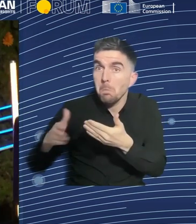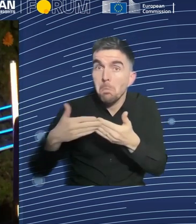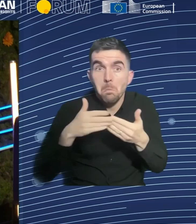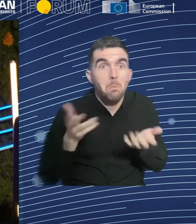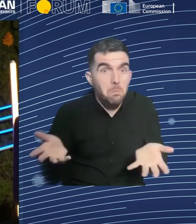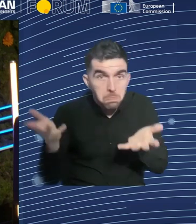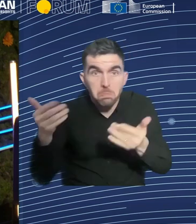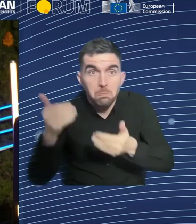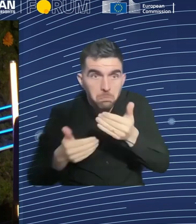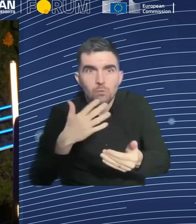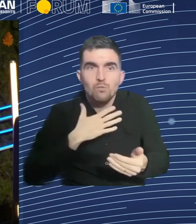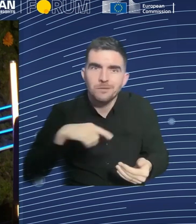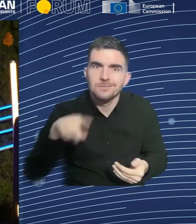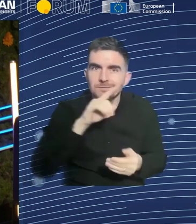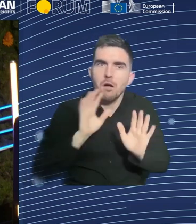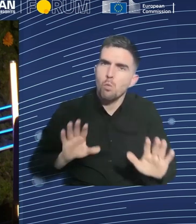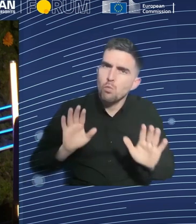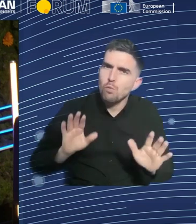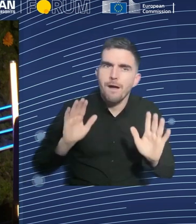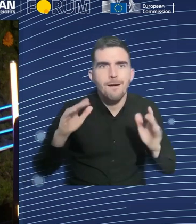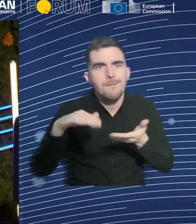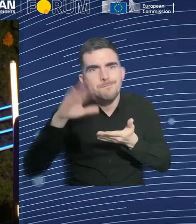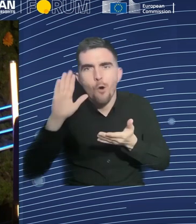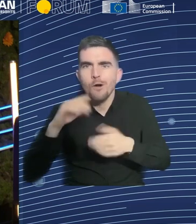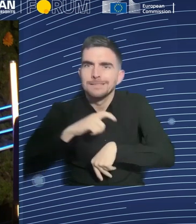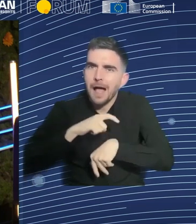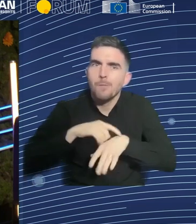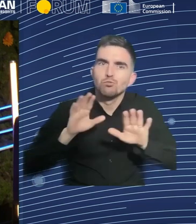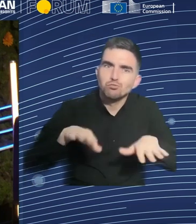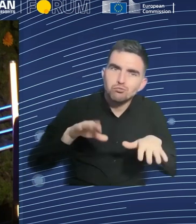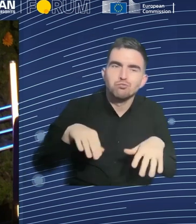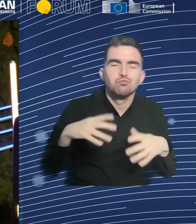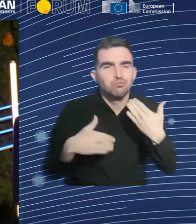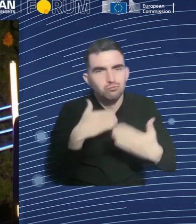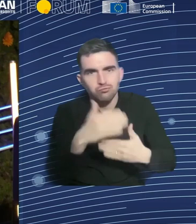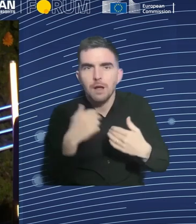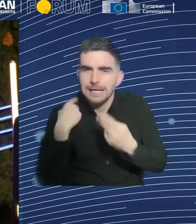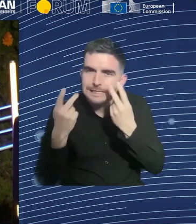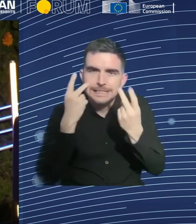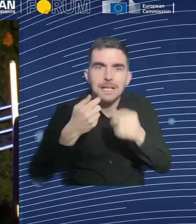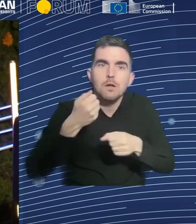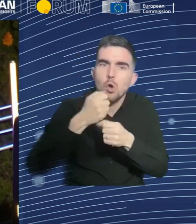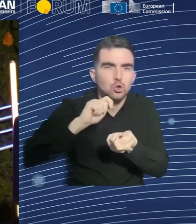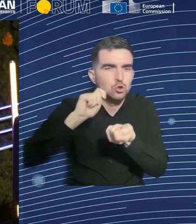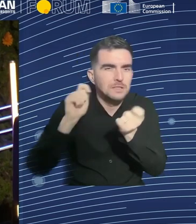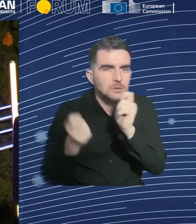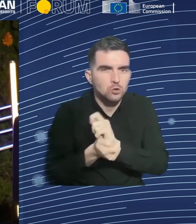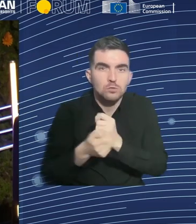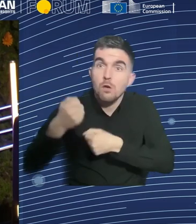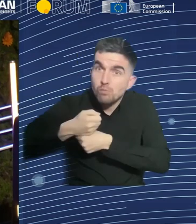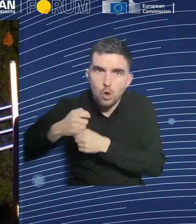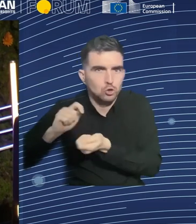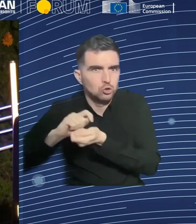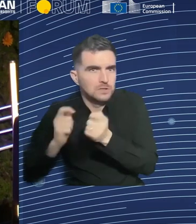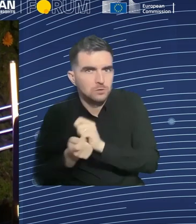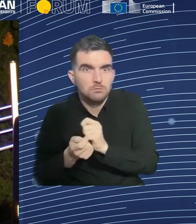technologies, we must face these changes. I don't know if I answered your question. Yeah, yeah, yeah. Of course. Thank you. Thank you.